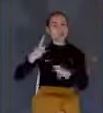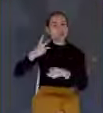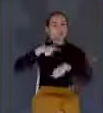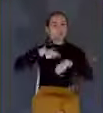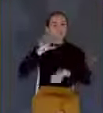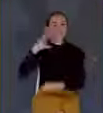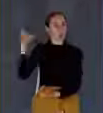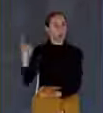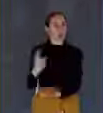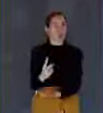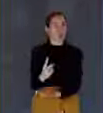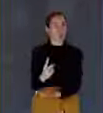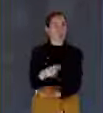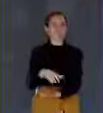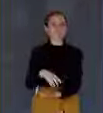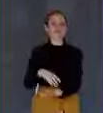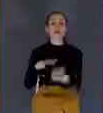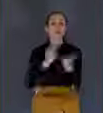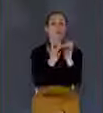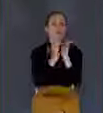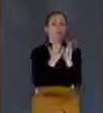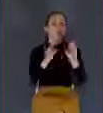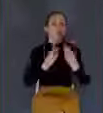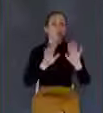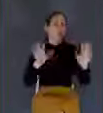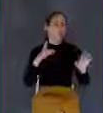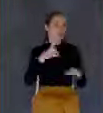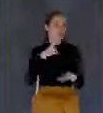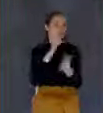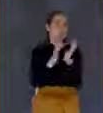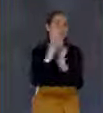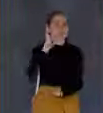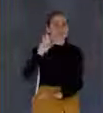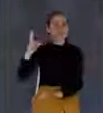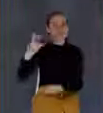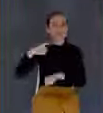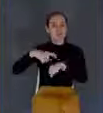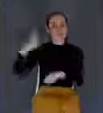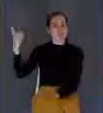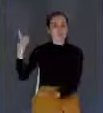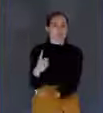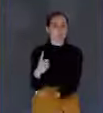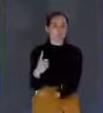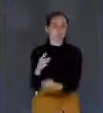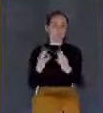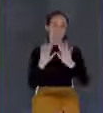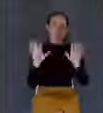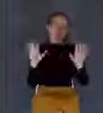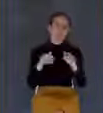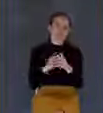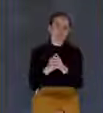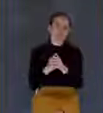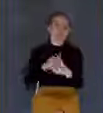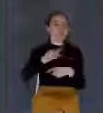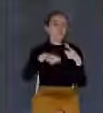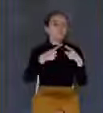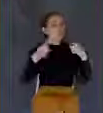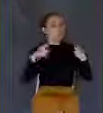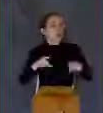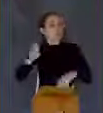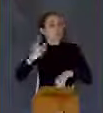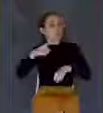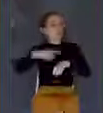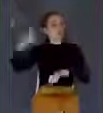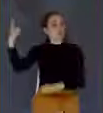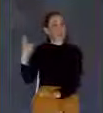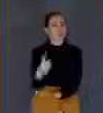Scripture tells us very clearly that Jesus is coming again. He's coming back. And when he does, he will judge the unbeliever,